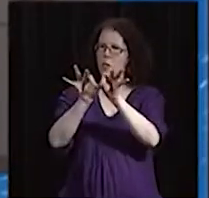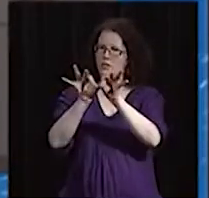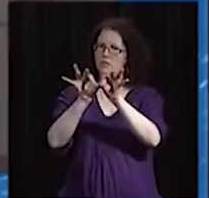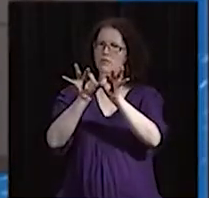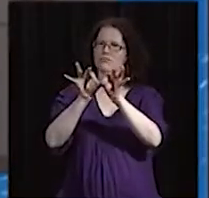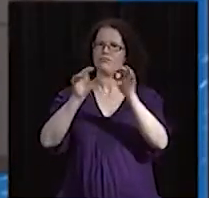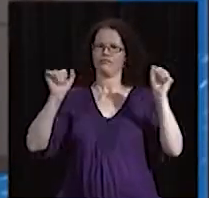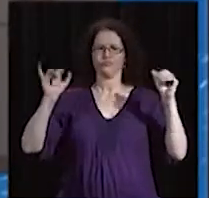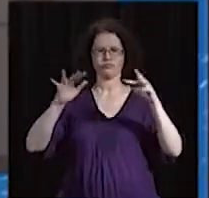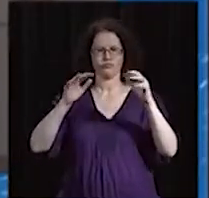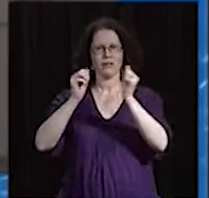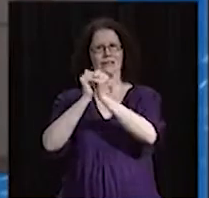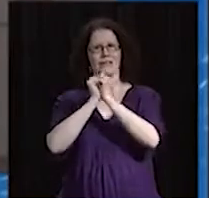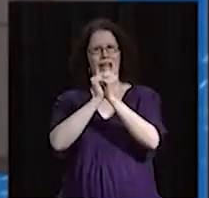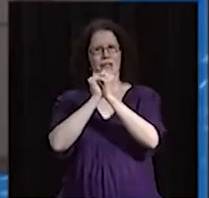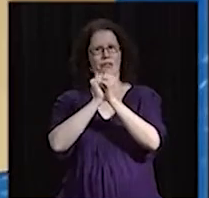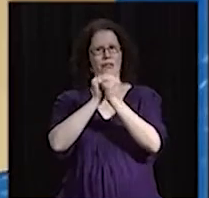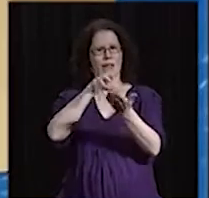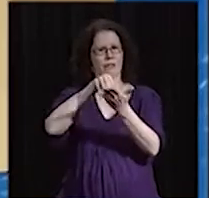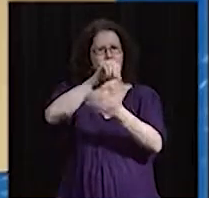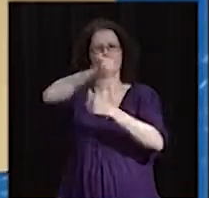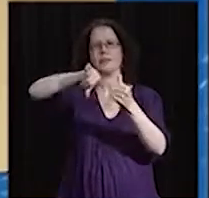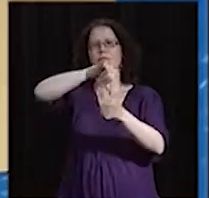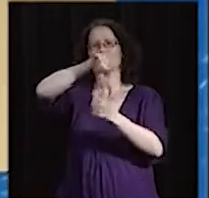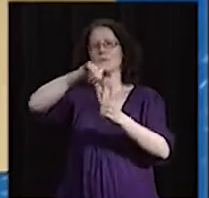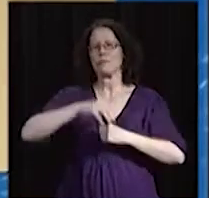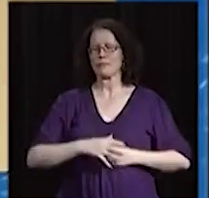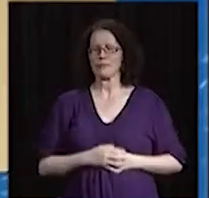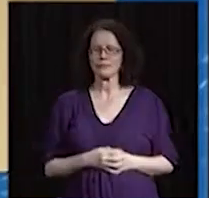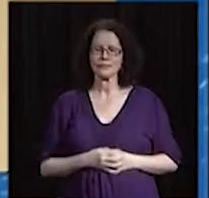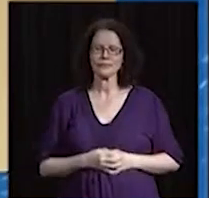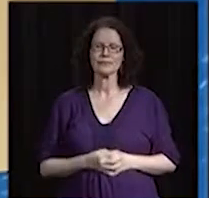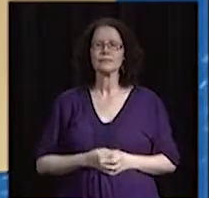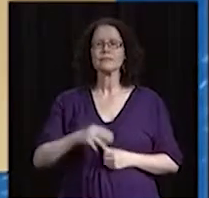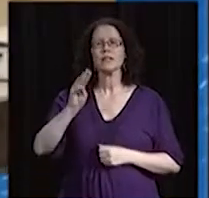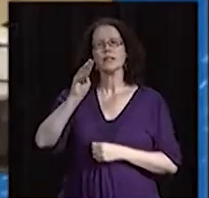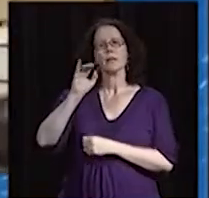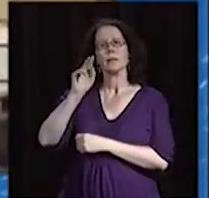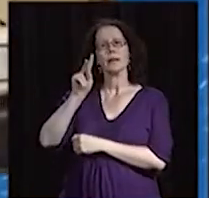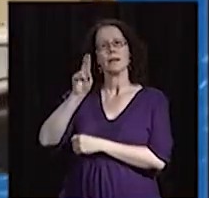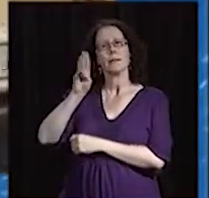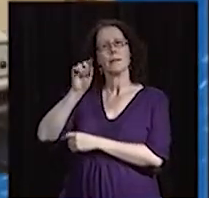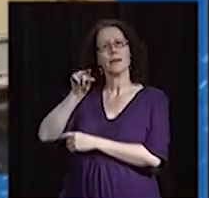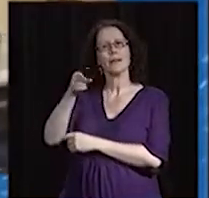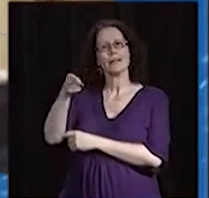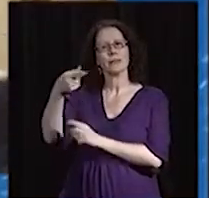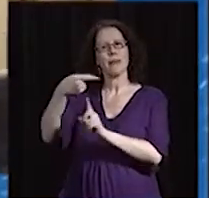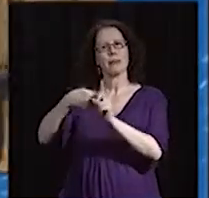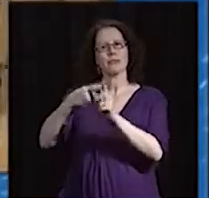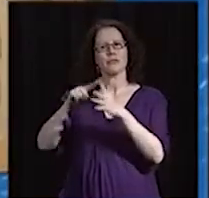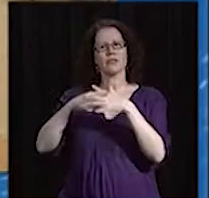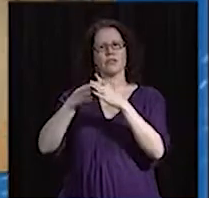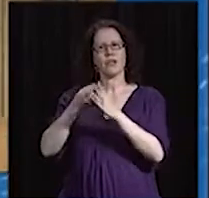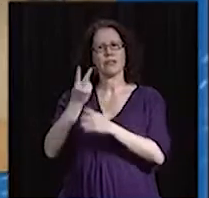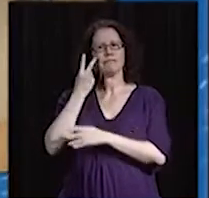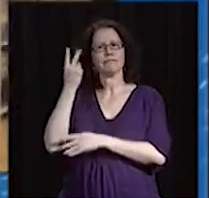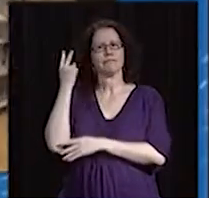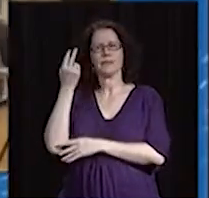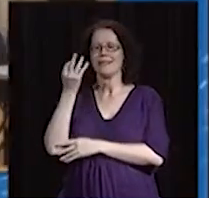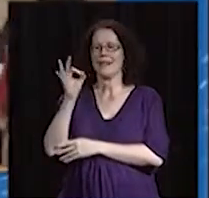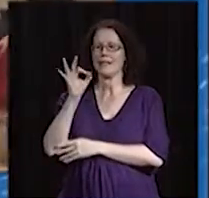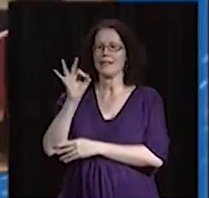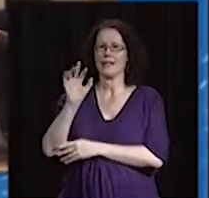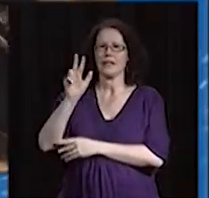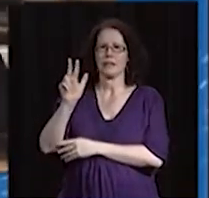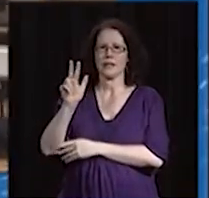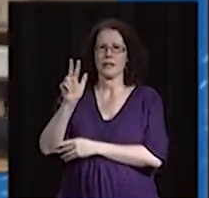cultures and activities that we have here on campus. Mi'kmaq History Month started back in 1993. Nova Scotia's premier